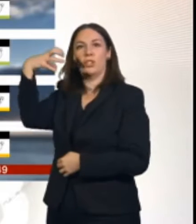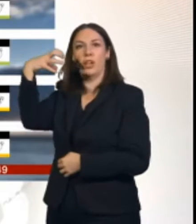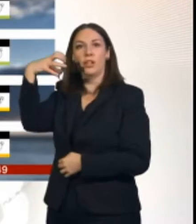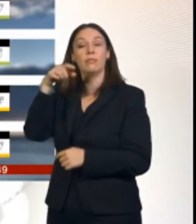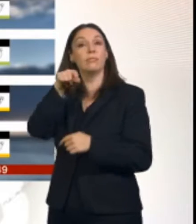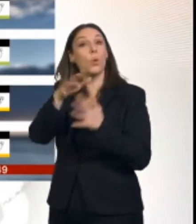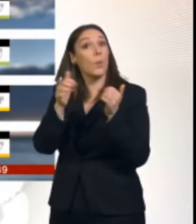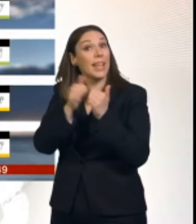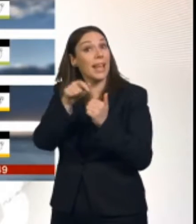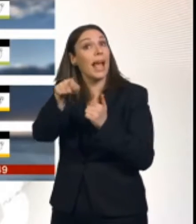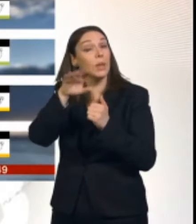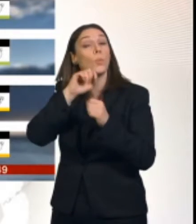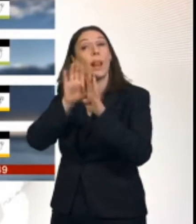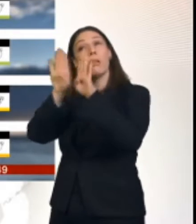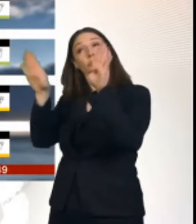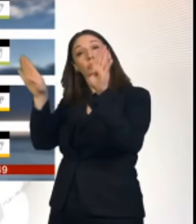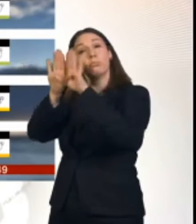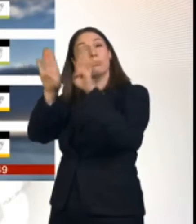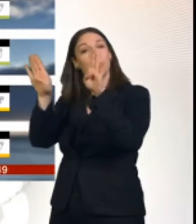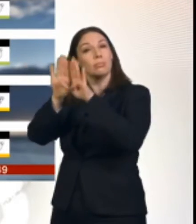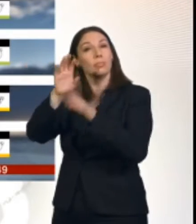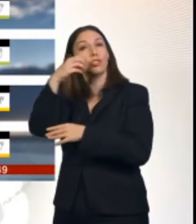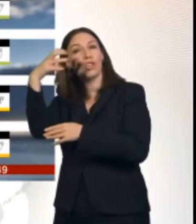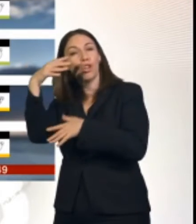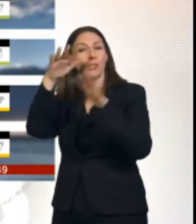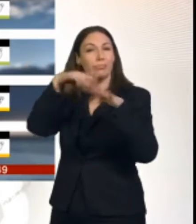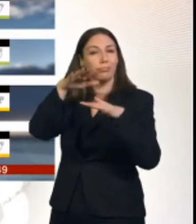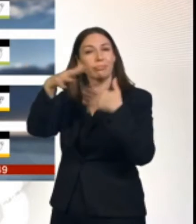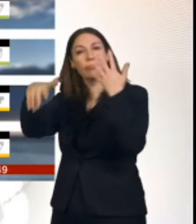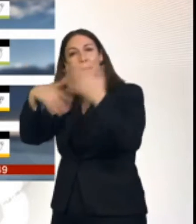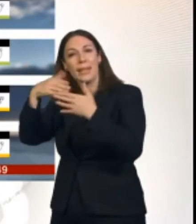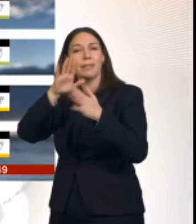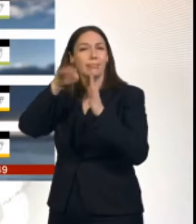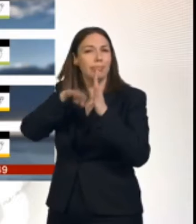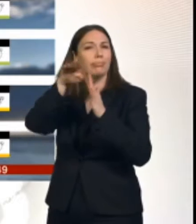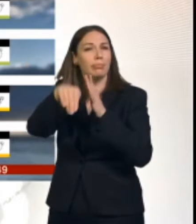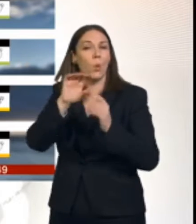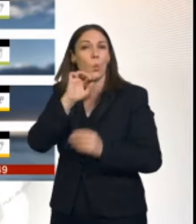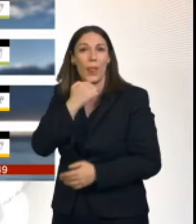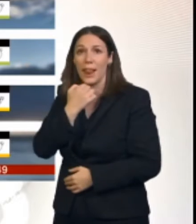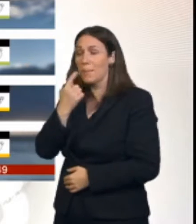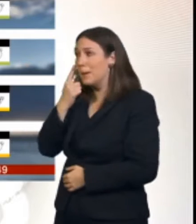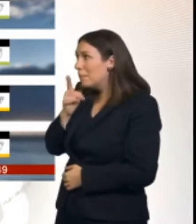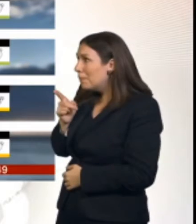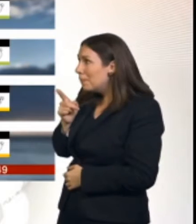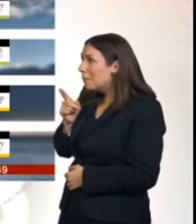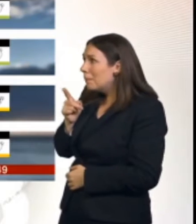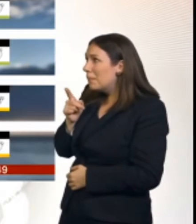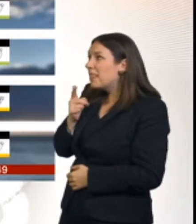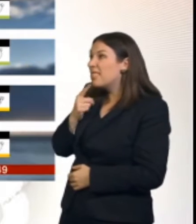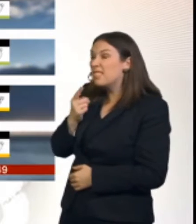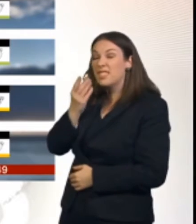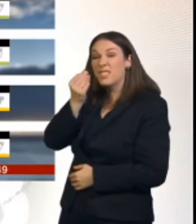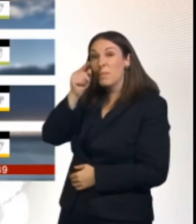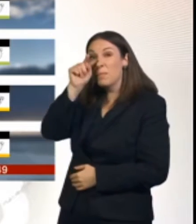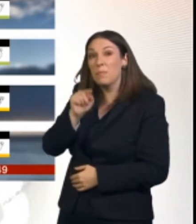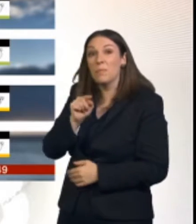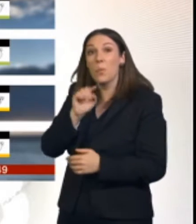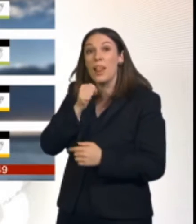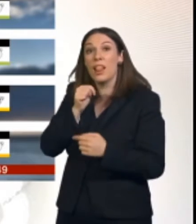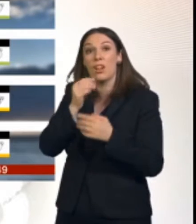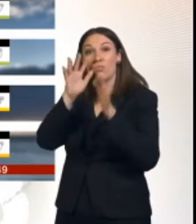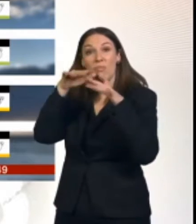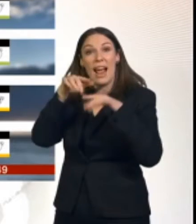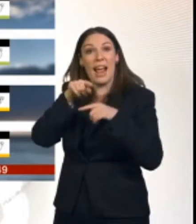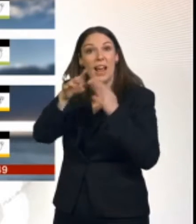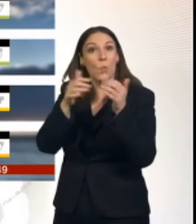this weekend at times at Naga and Charlie, but as the outlook chart indicates, there will be a little bit of rain at times too, but not quite